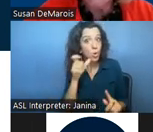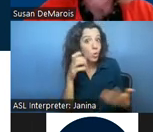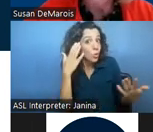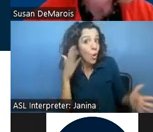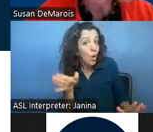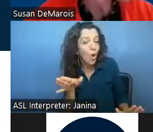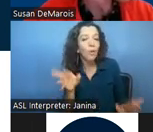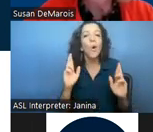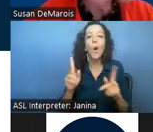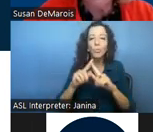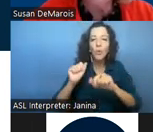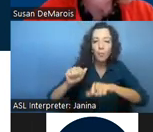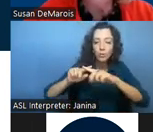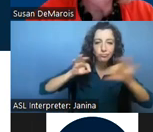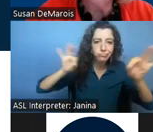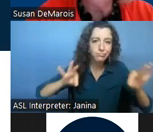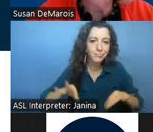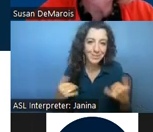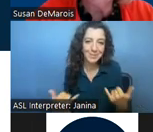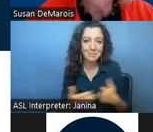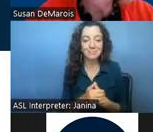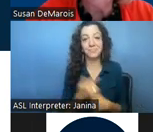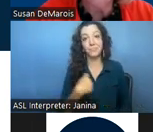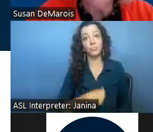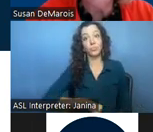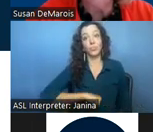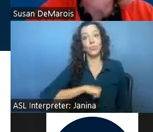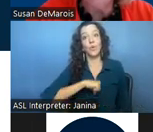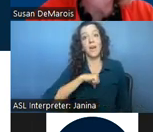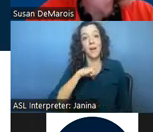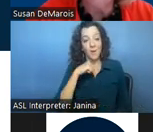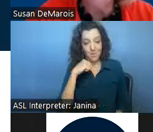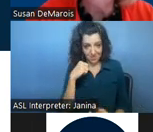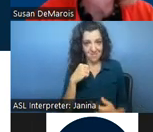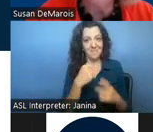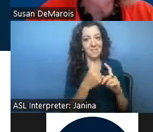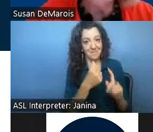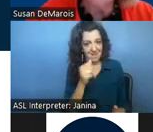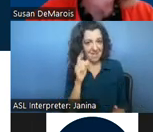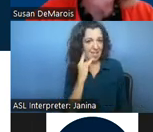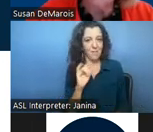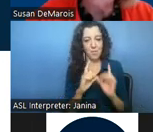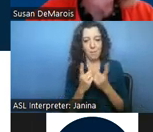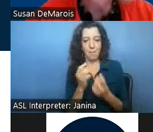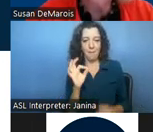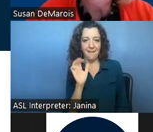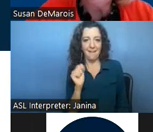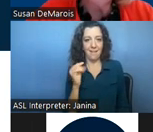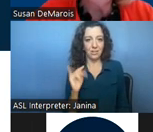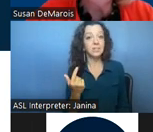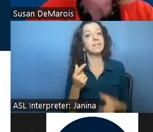and we're extremely proud here at the department of aging on behalf of the california health and human services agency